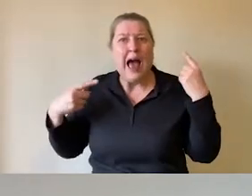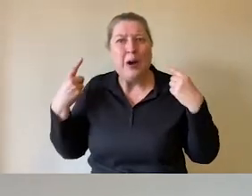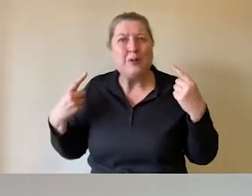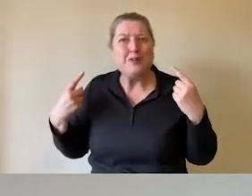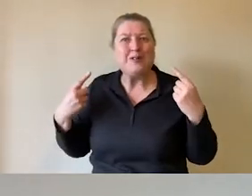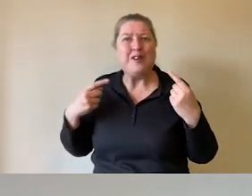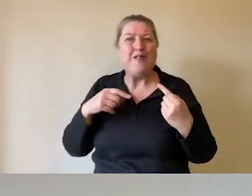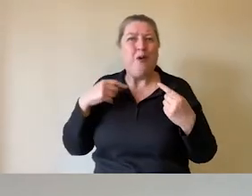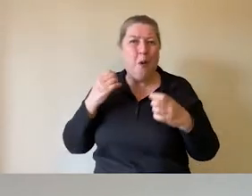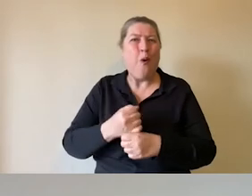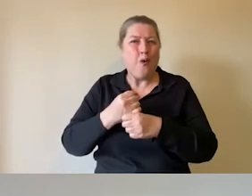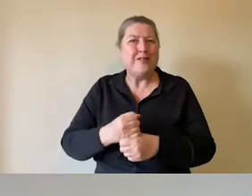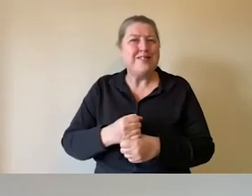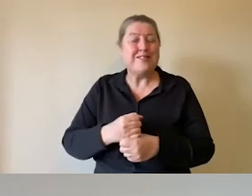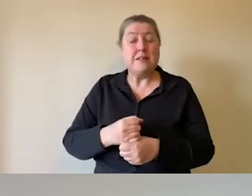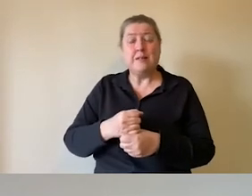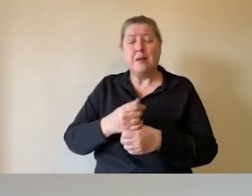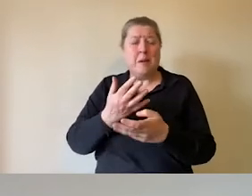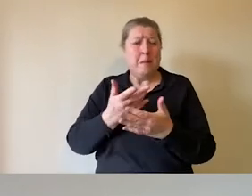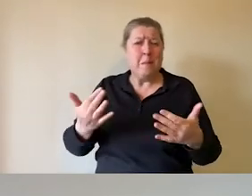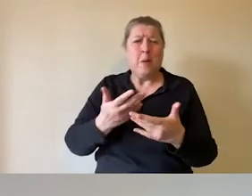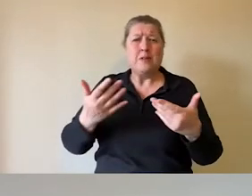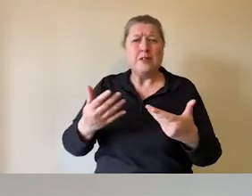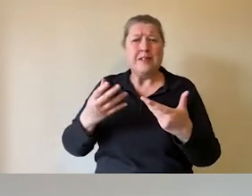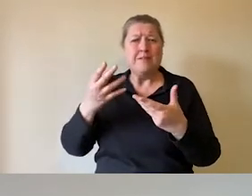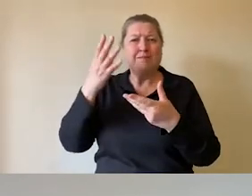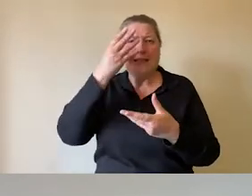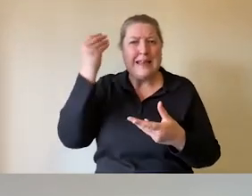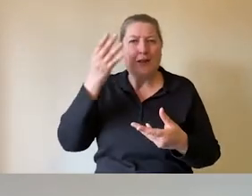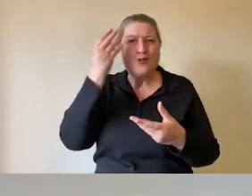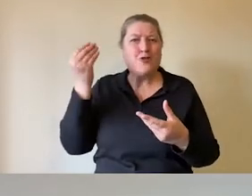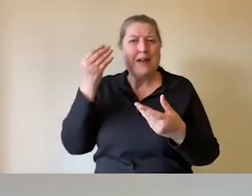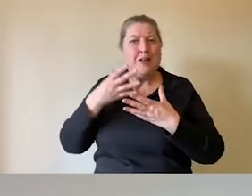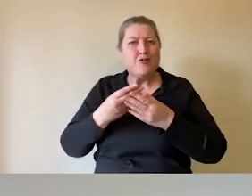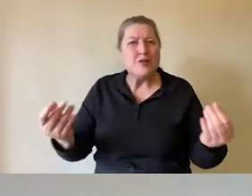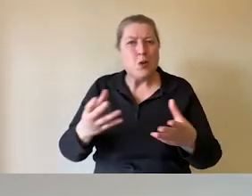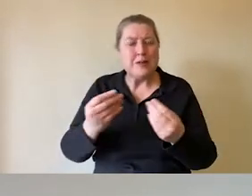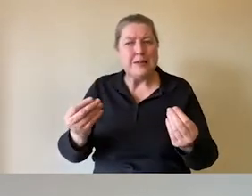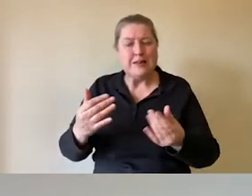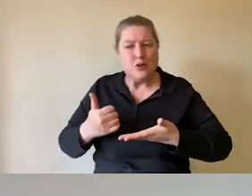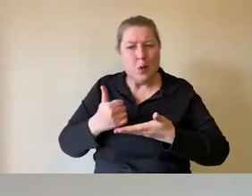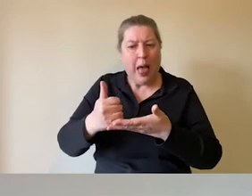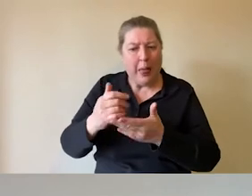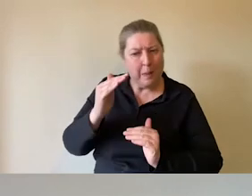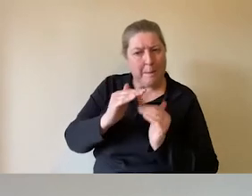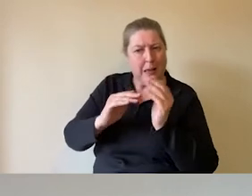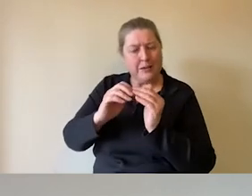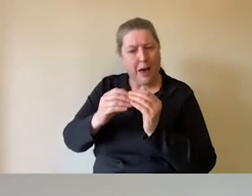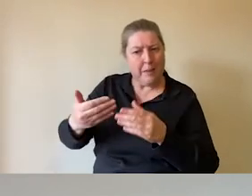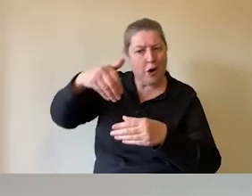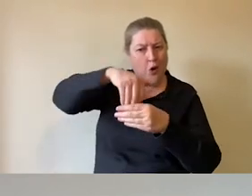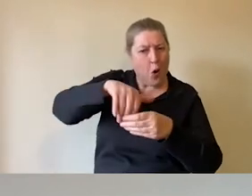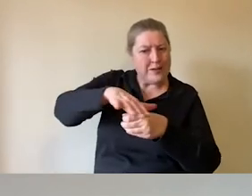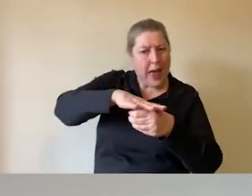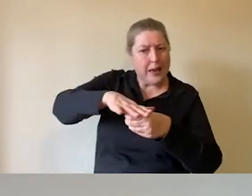that help to contextualise and build understanding around the concept of, in this case,